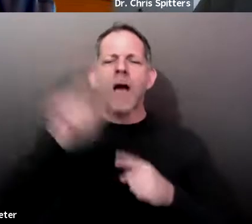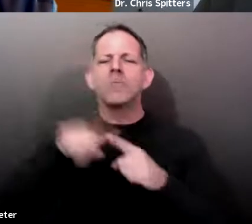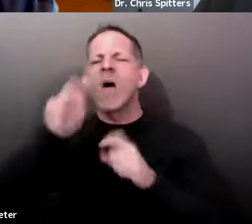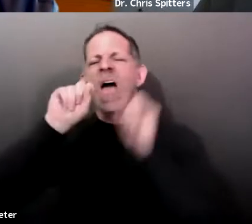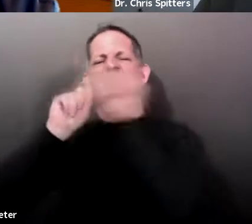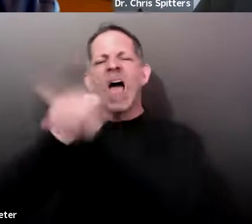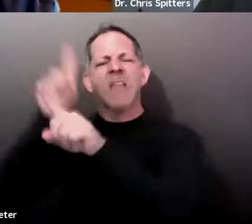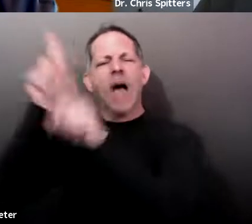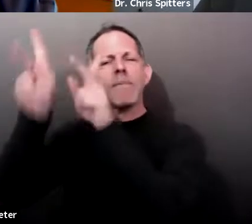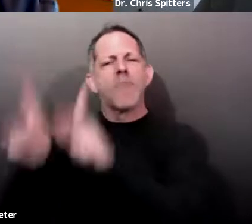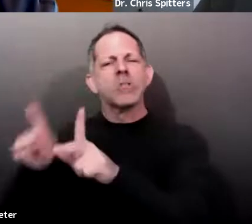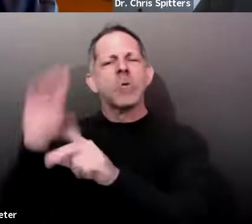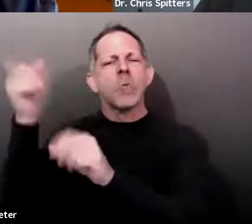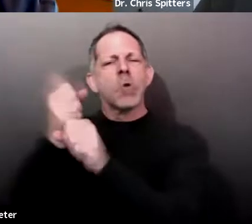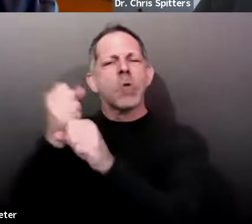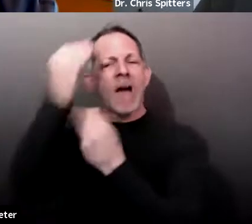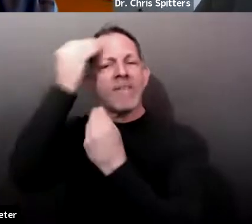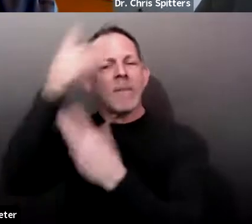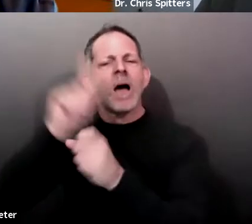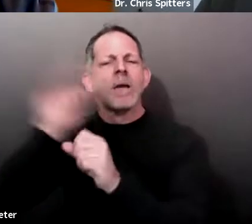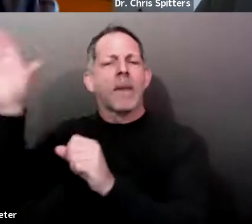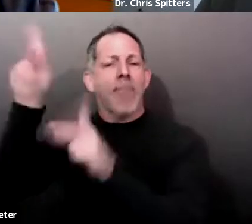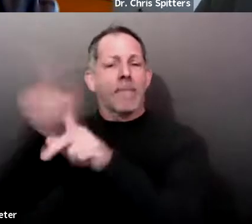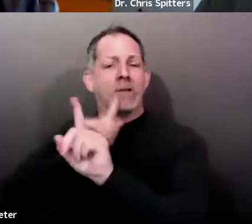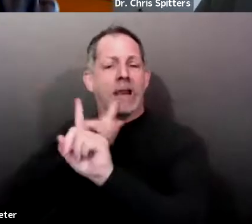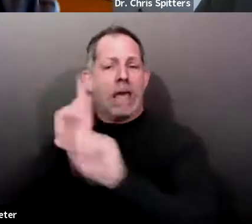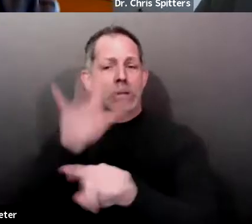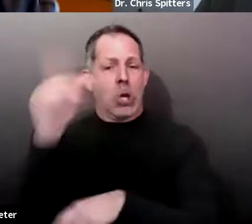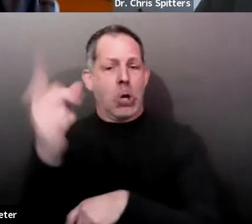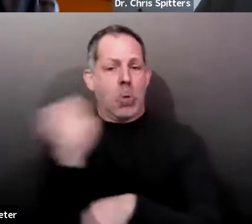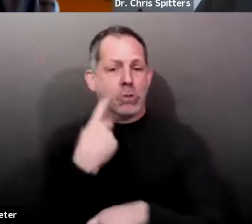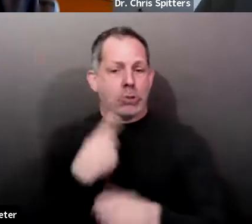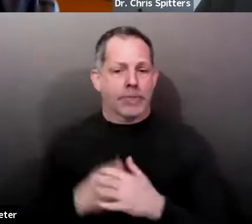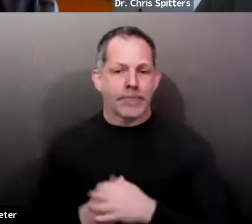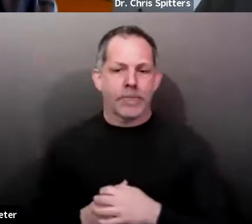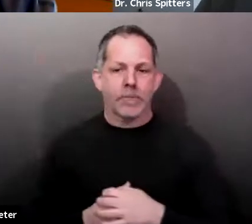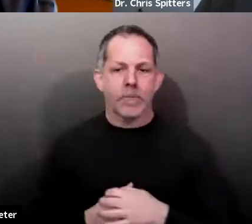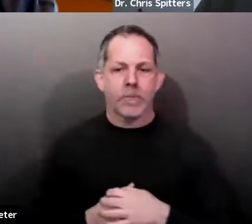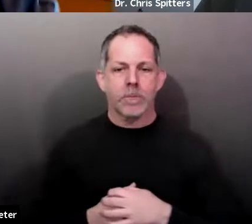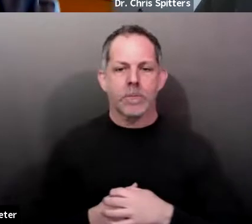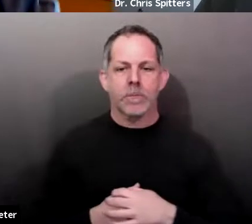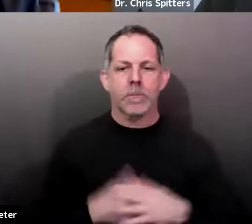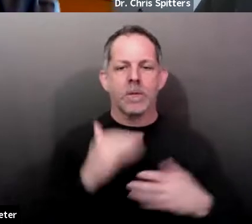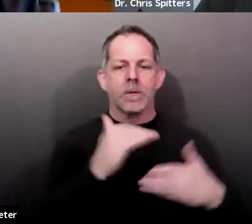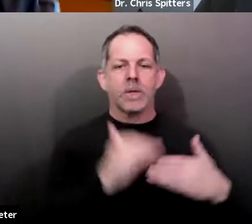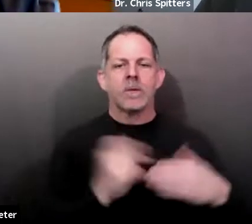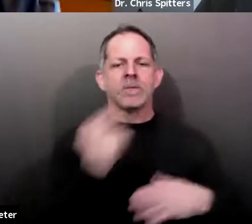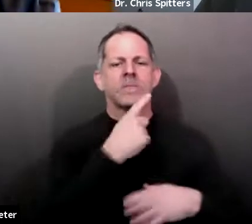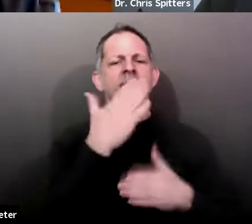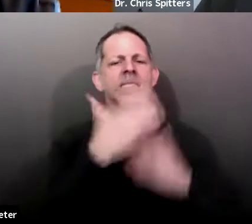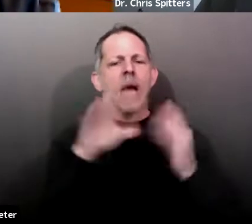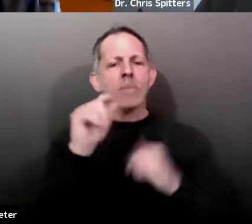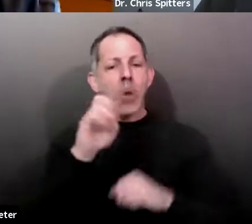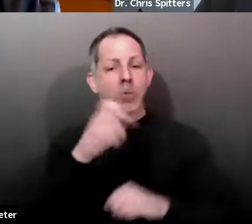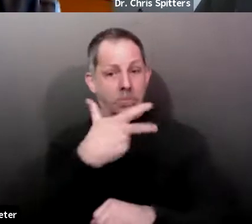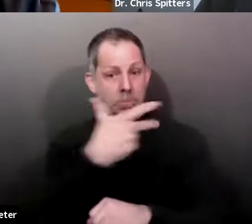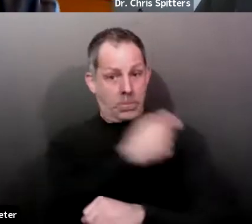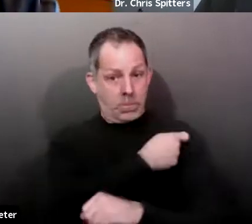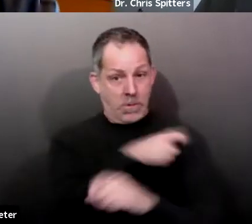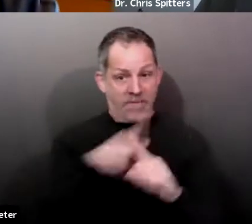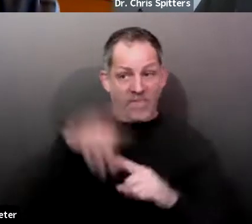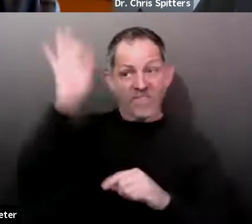Yeah. am aware that, some doses, uh, some vaccines going directly from the federal government to some facilities,